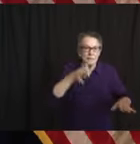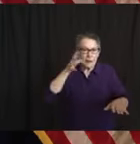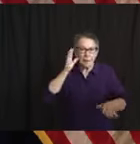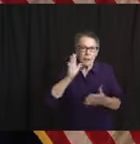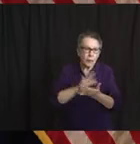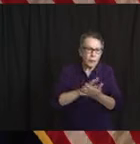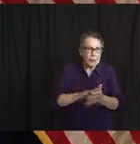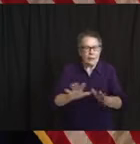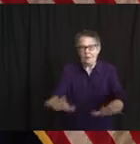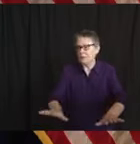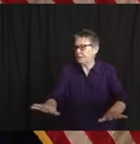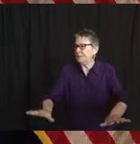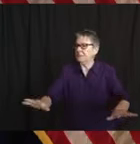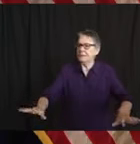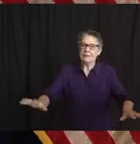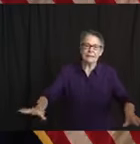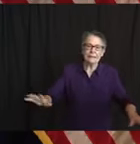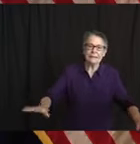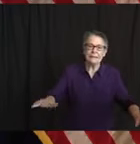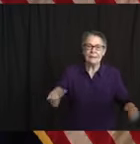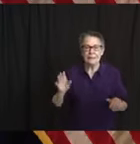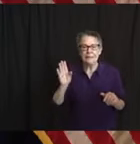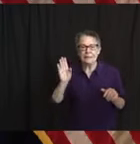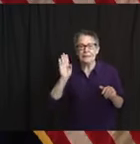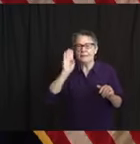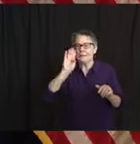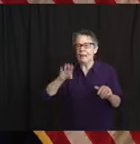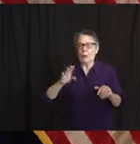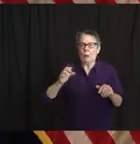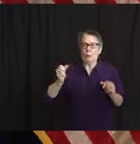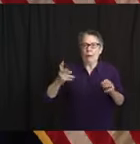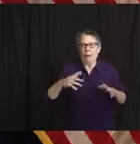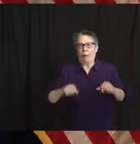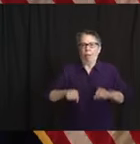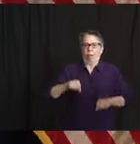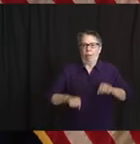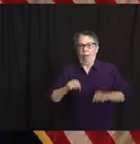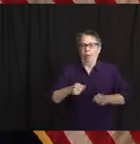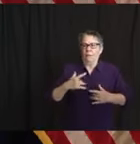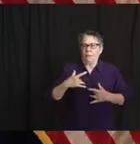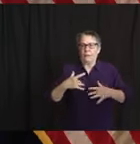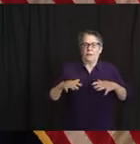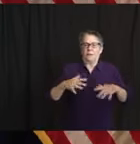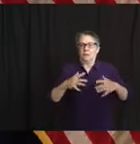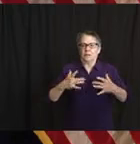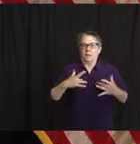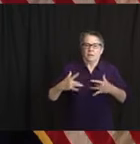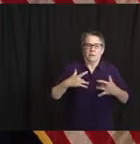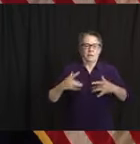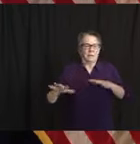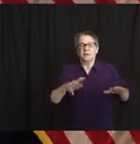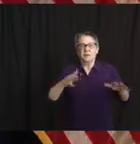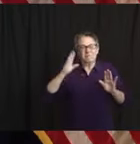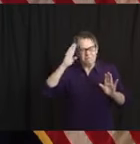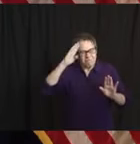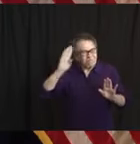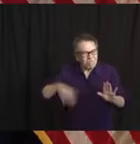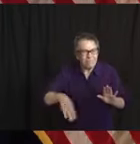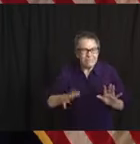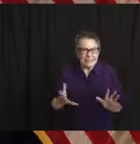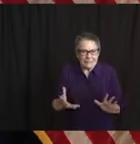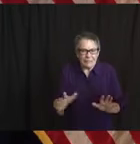anxiety associated with it, but we're working on it, and we're going to, as best we can. You know, you're going to be predicting,